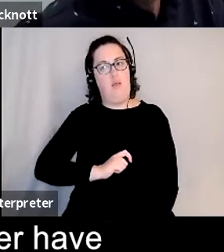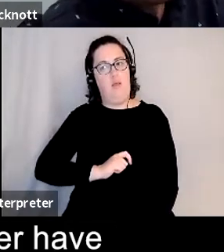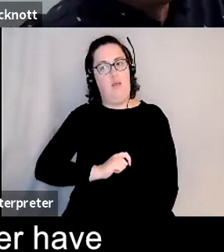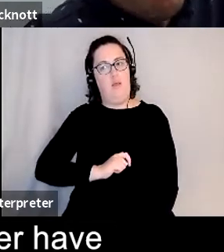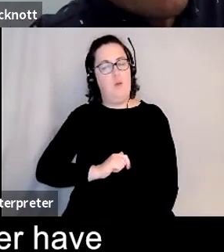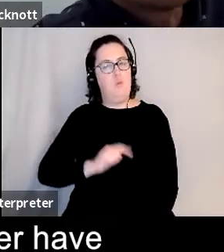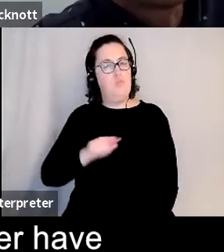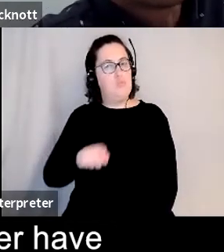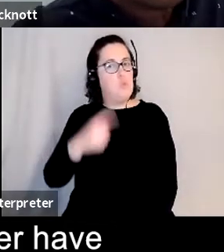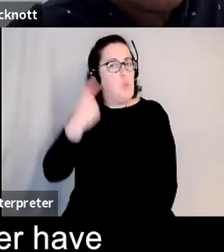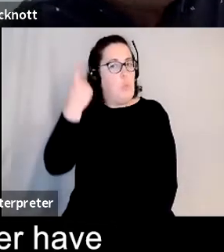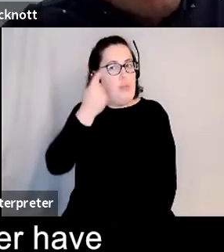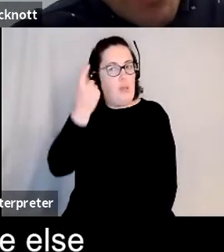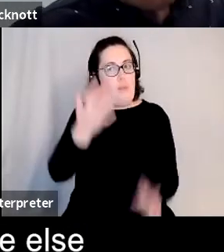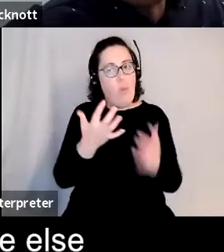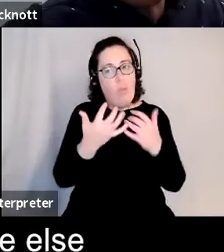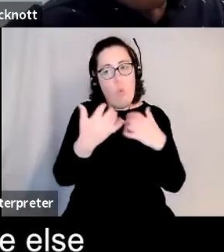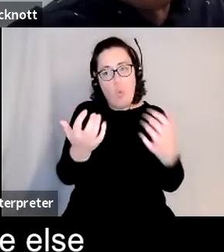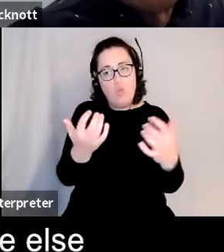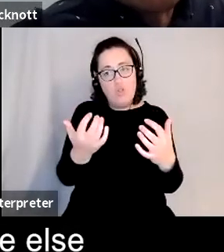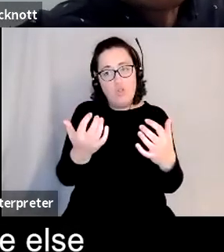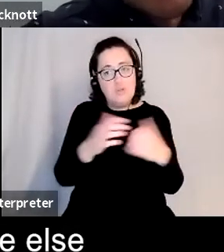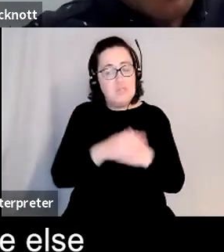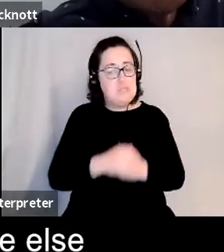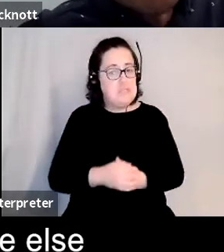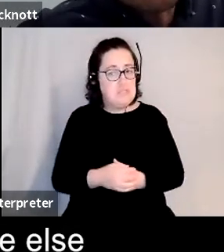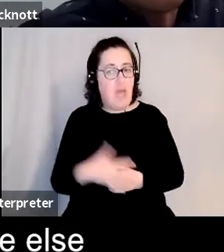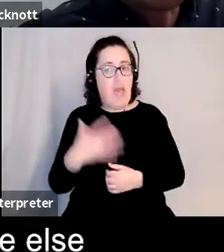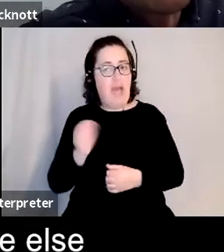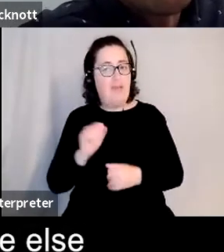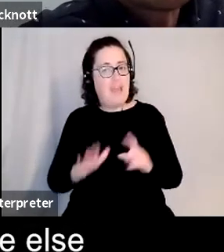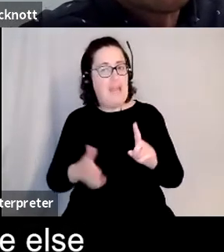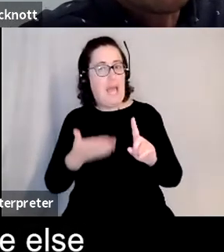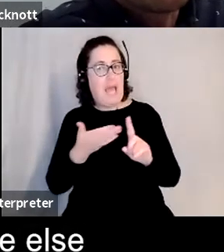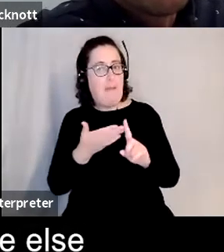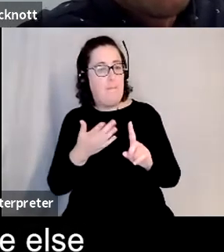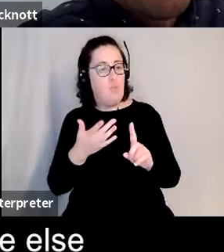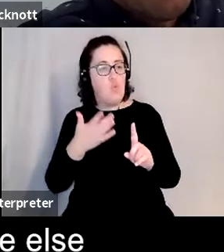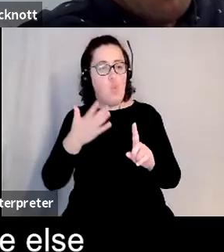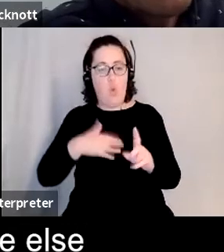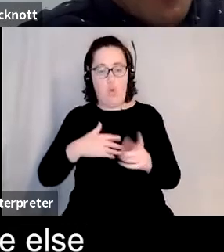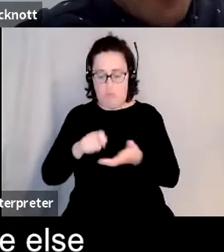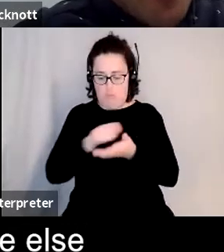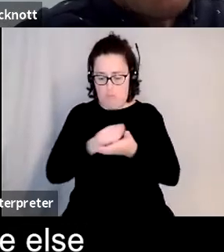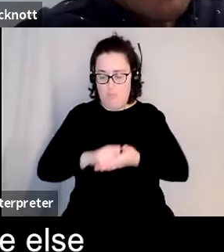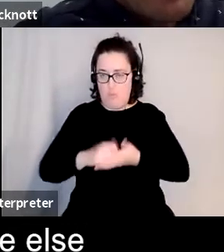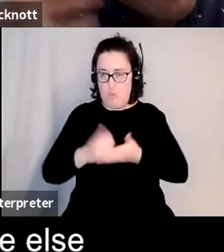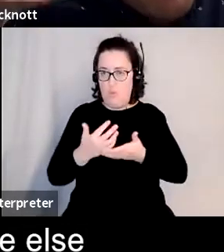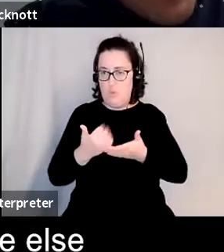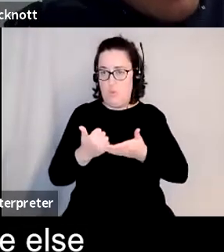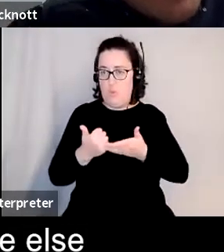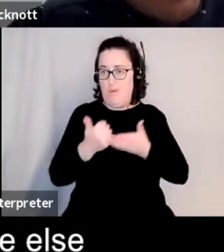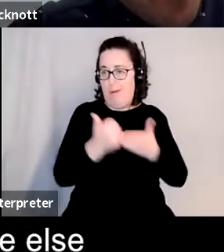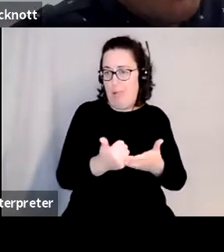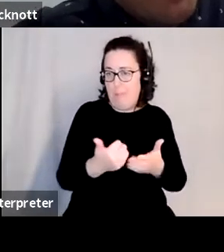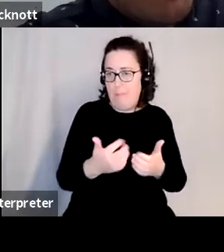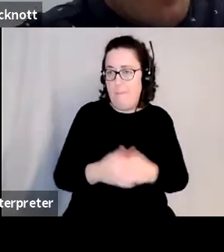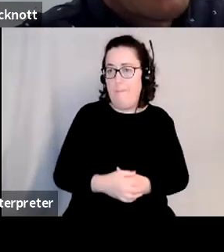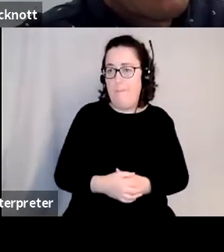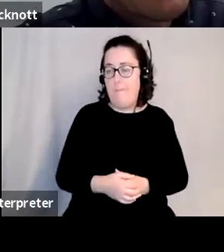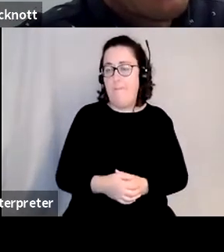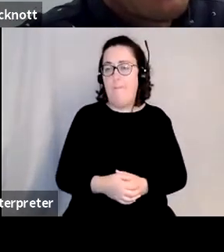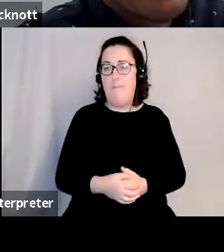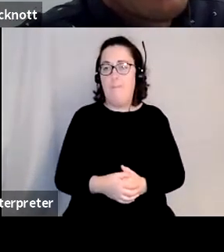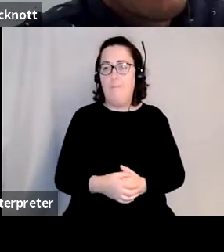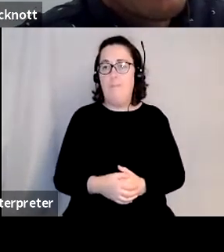audience in mind do you ever intend your work to to help anyone else or or is that an after in a sense an after